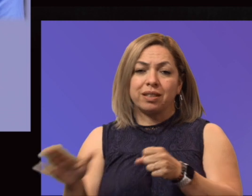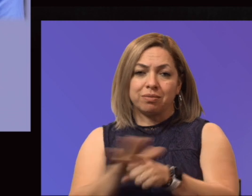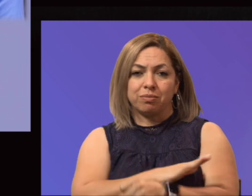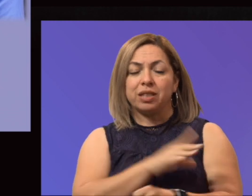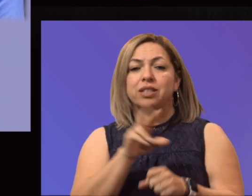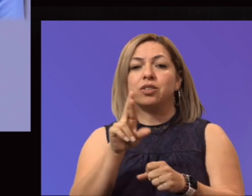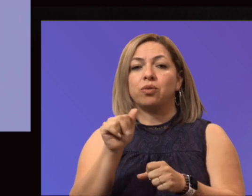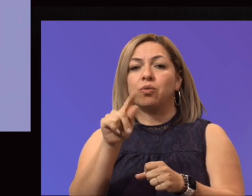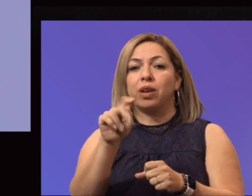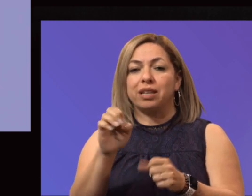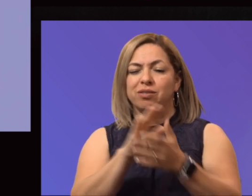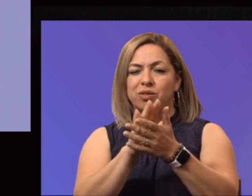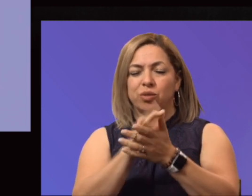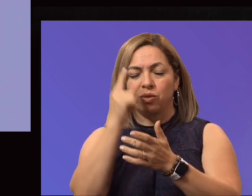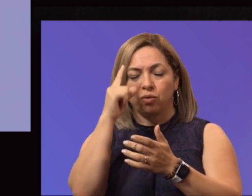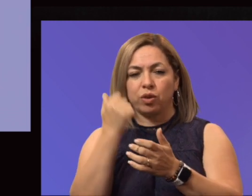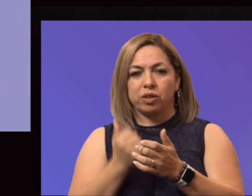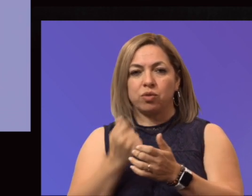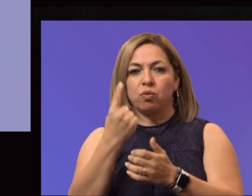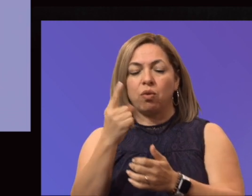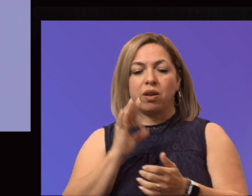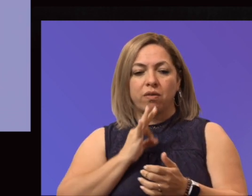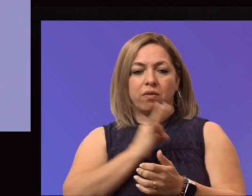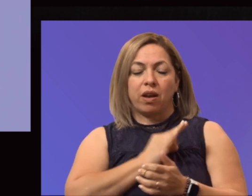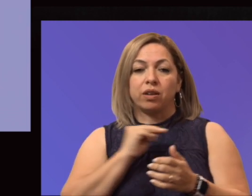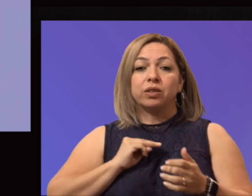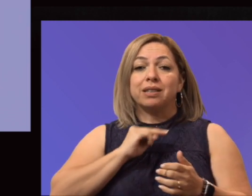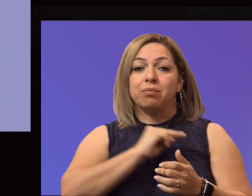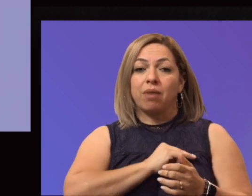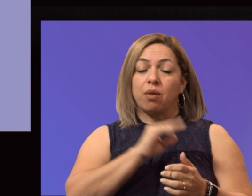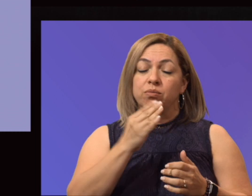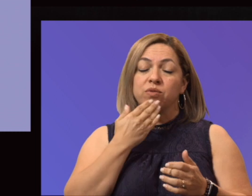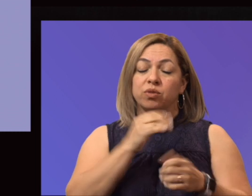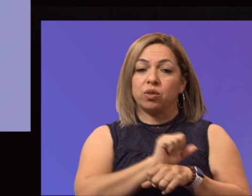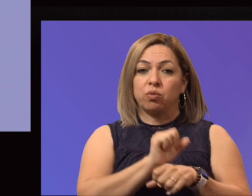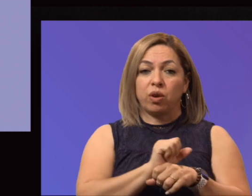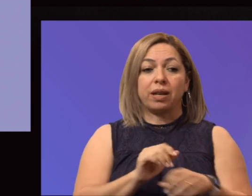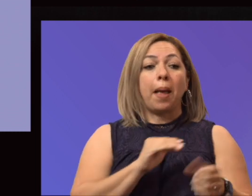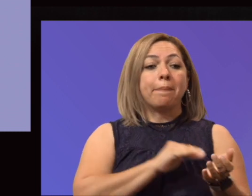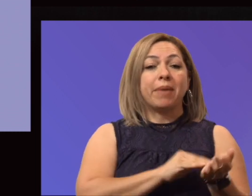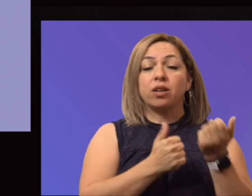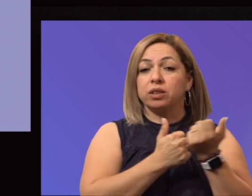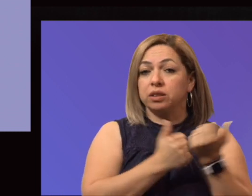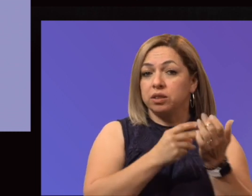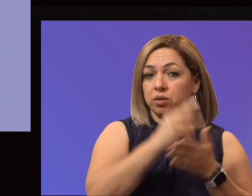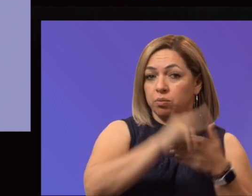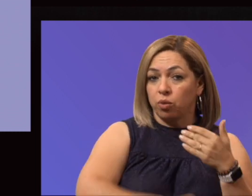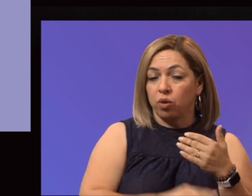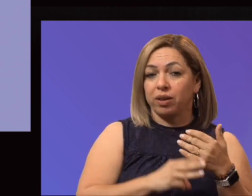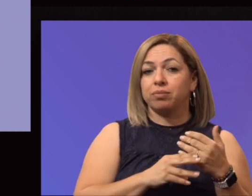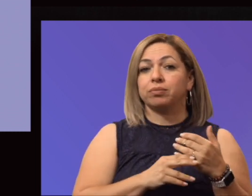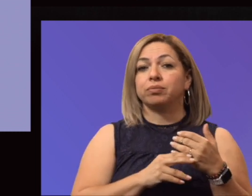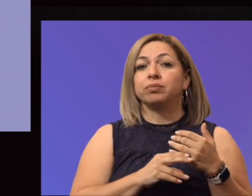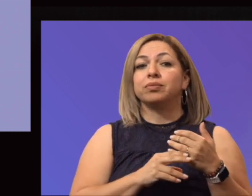our faculty members for the great work that they've done. Our medical assisting program is rated the third best